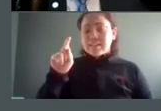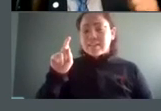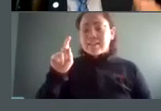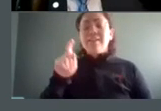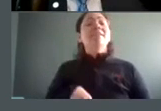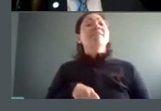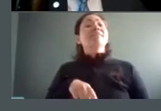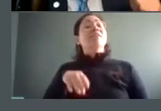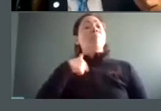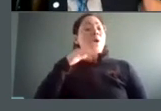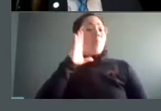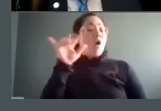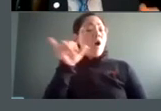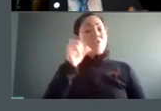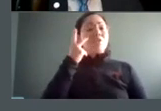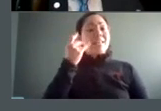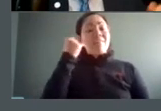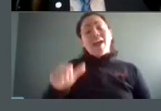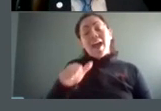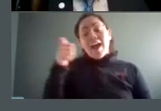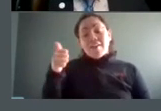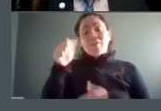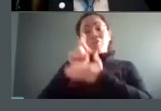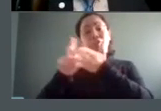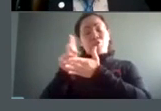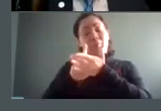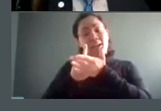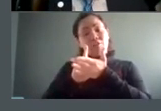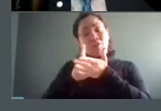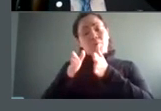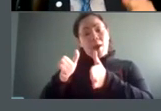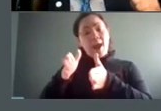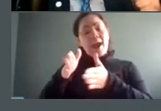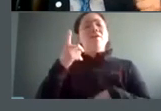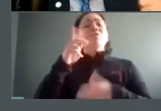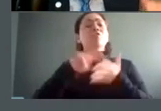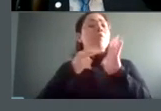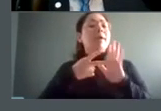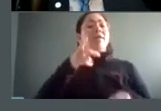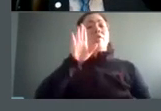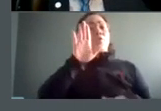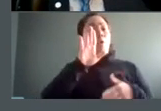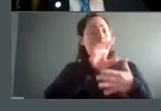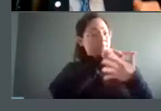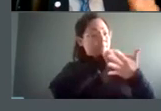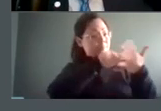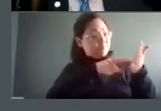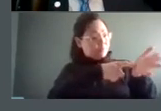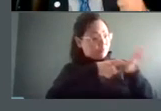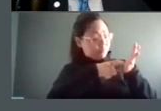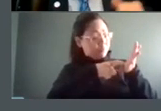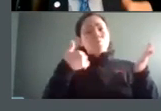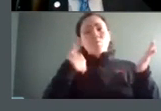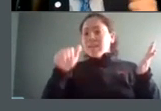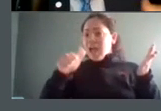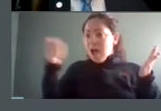a less discriminatory alternative that could have been used so instead of the criteria you used was there a